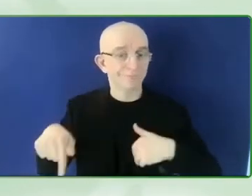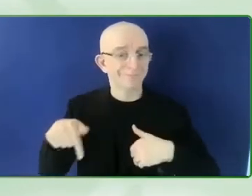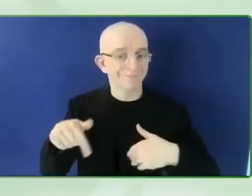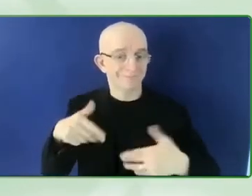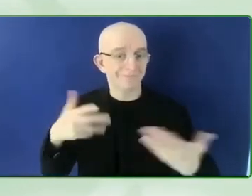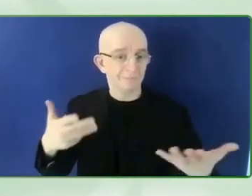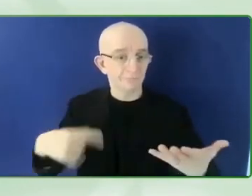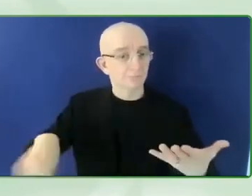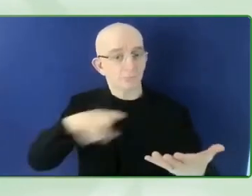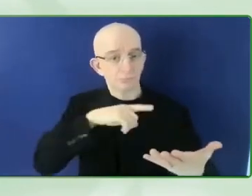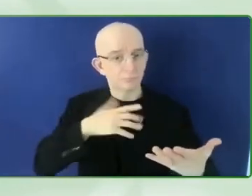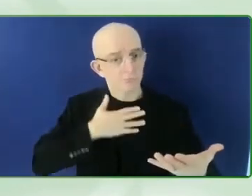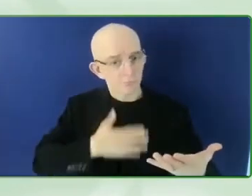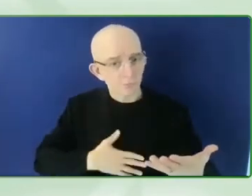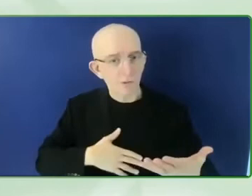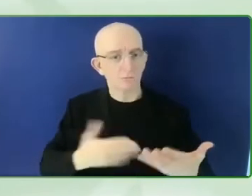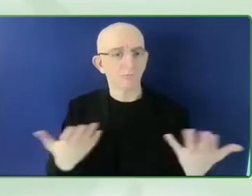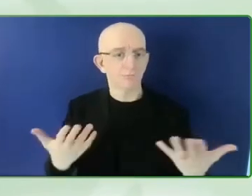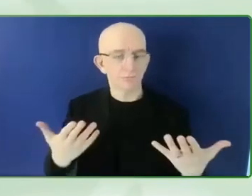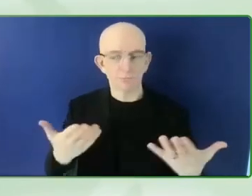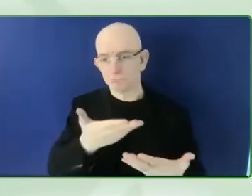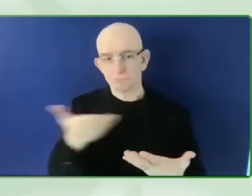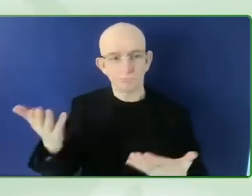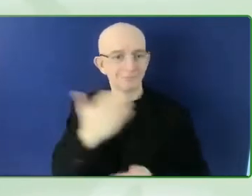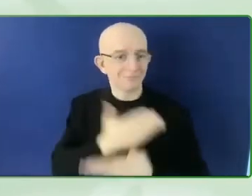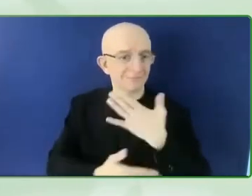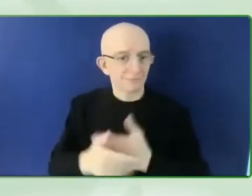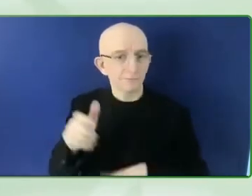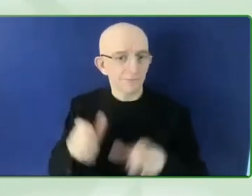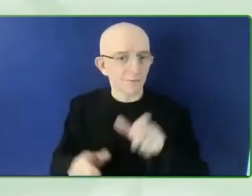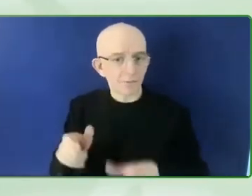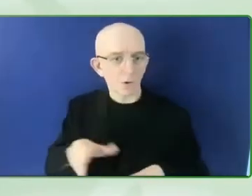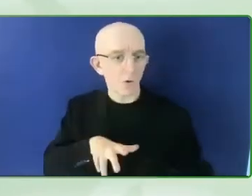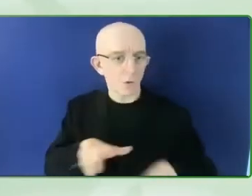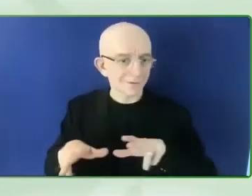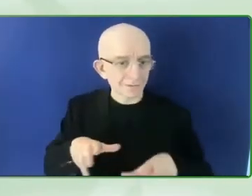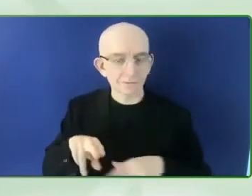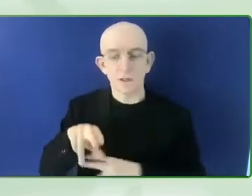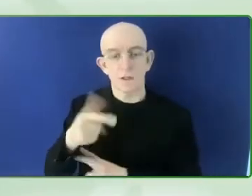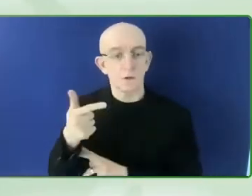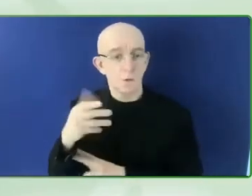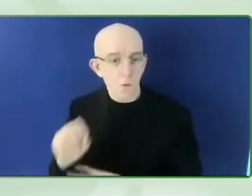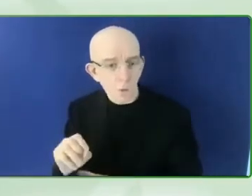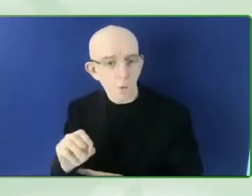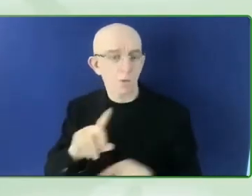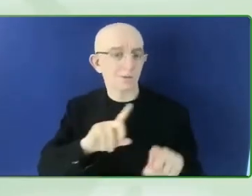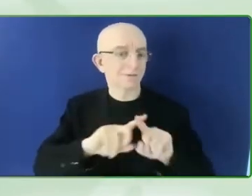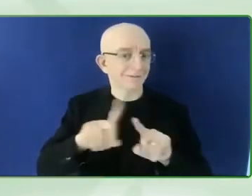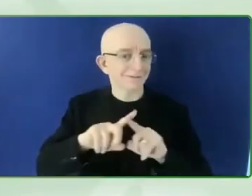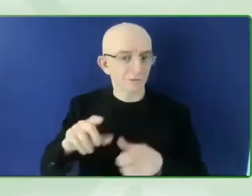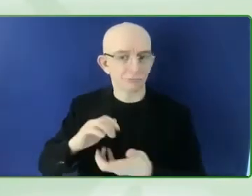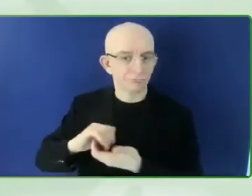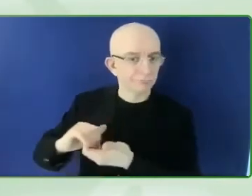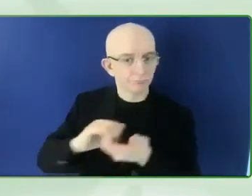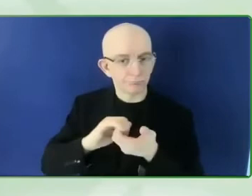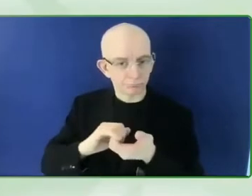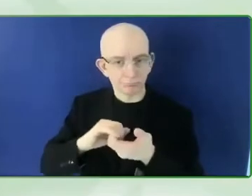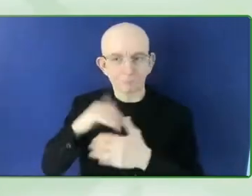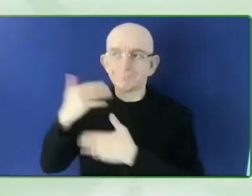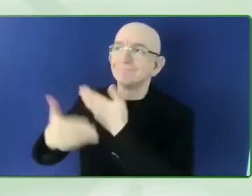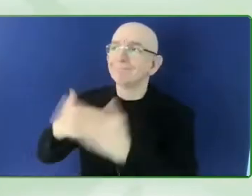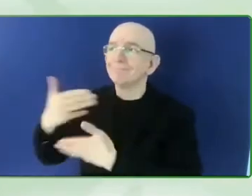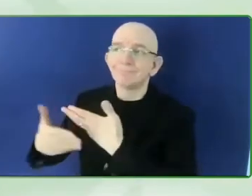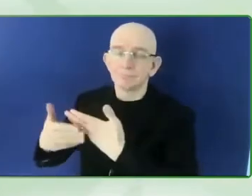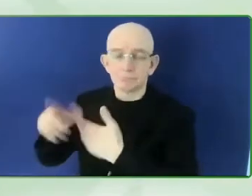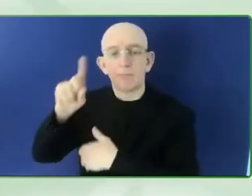globally. And we want to make sure that persons with disabilities have a strong voice, certainly a stronger voice on the climate stage.